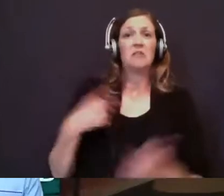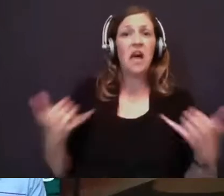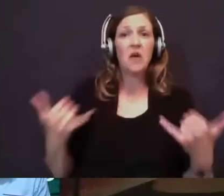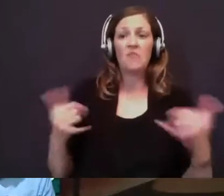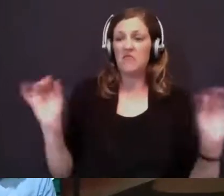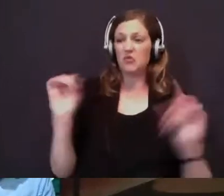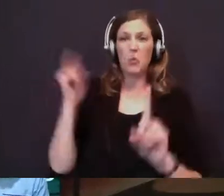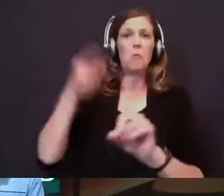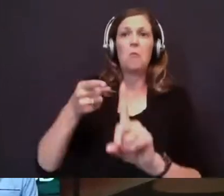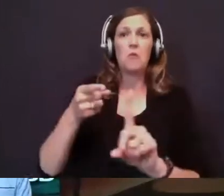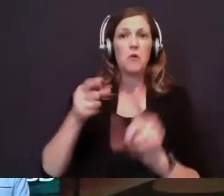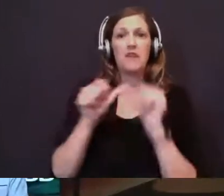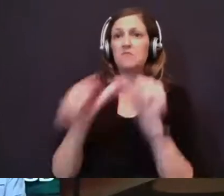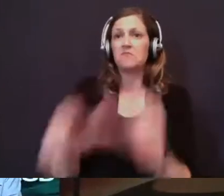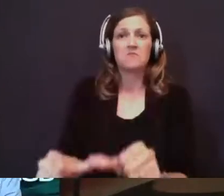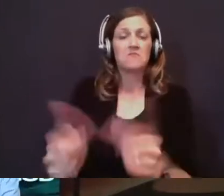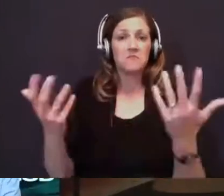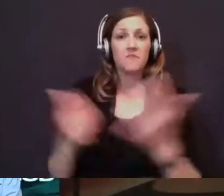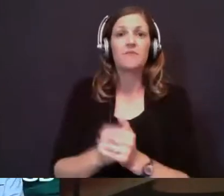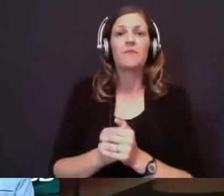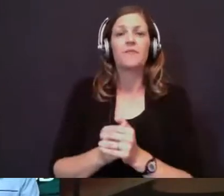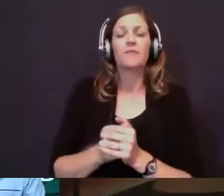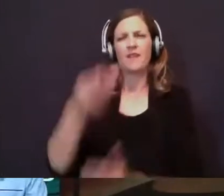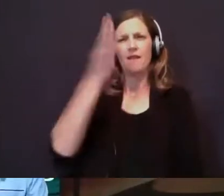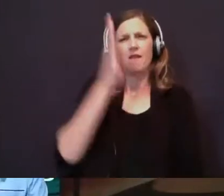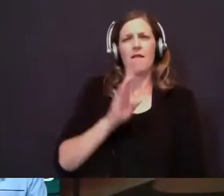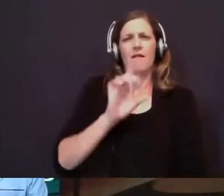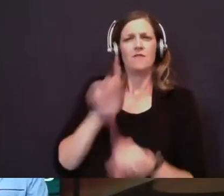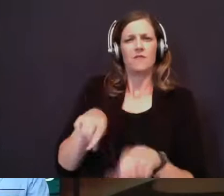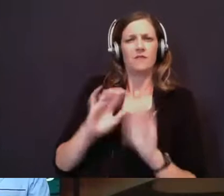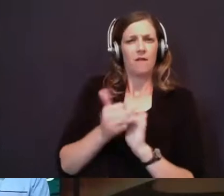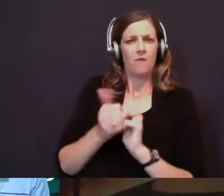in me going on. And how does God respond here?